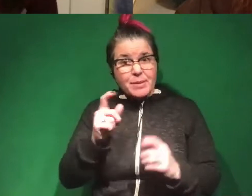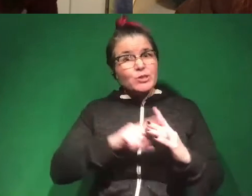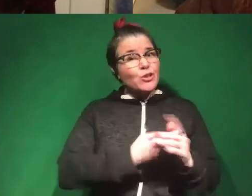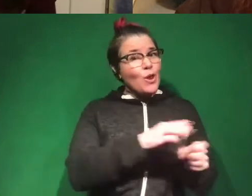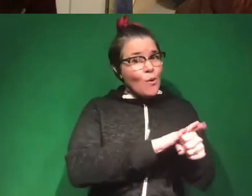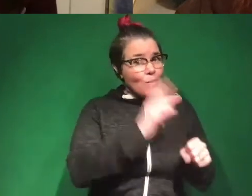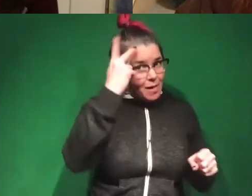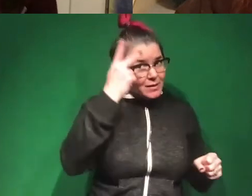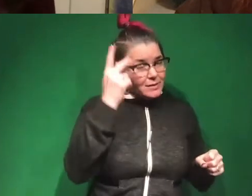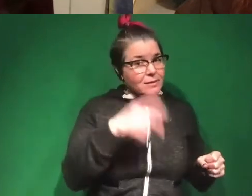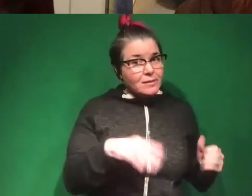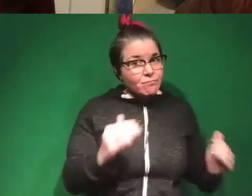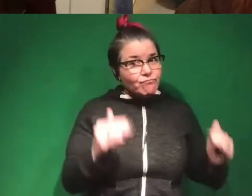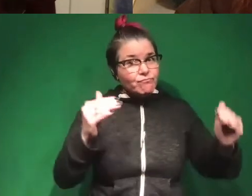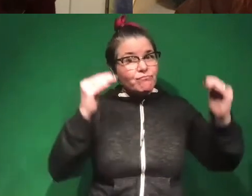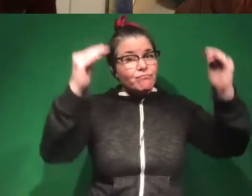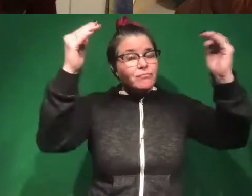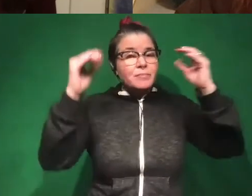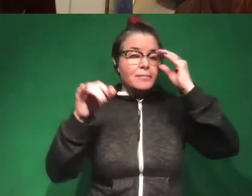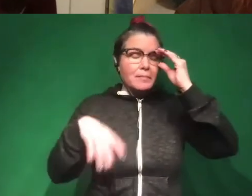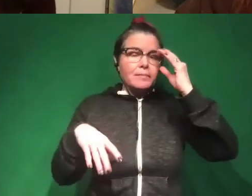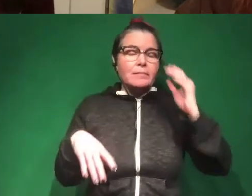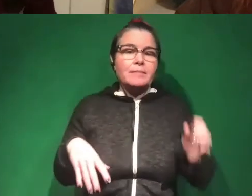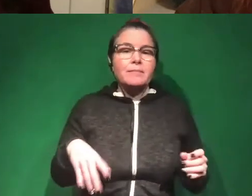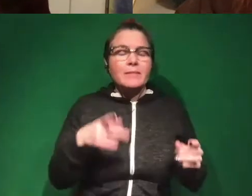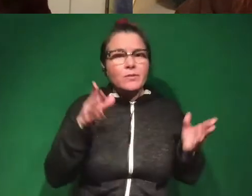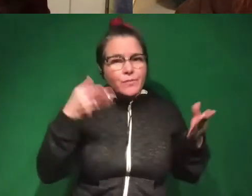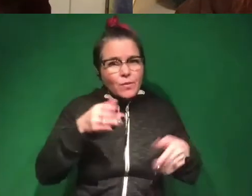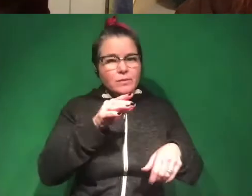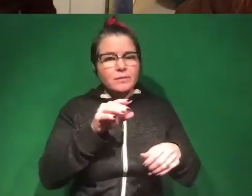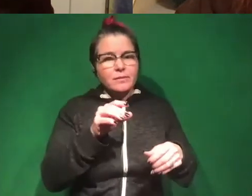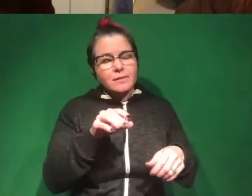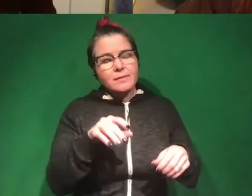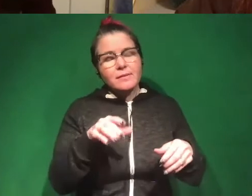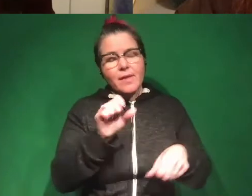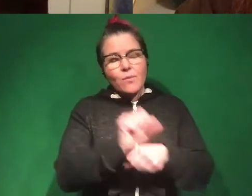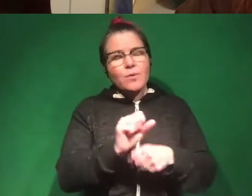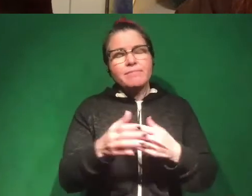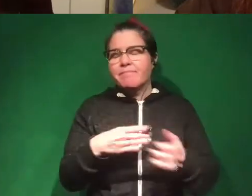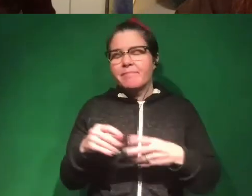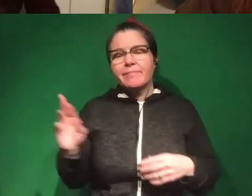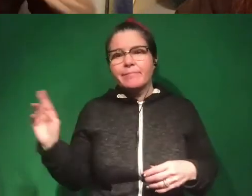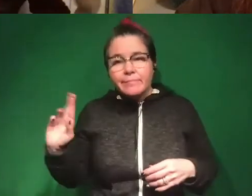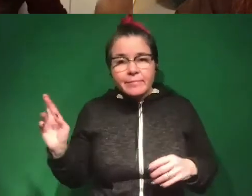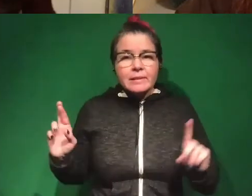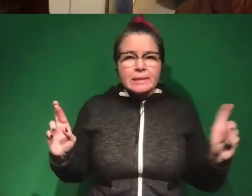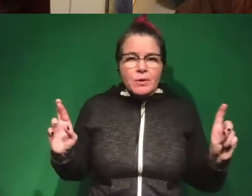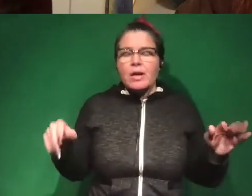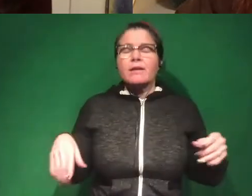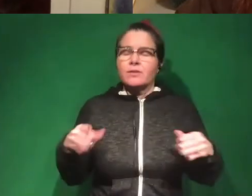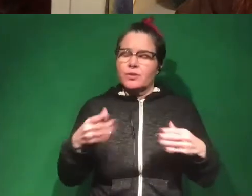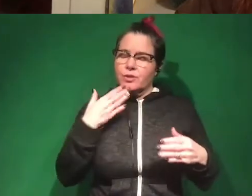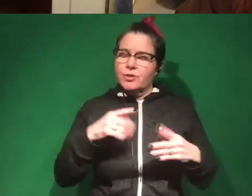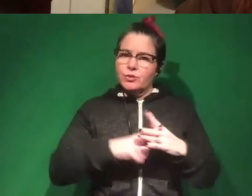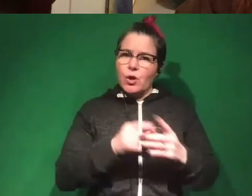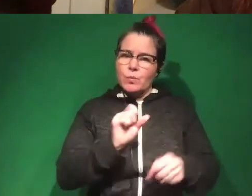local politics. So, so the pipeline really needs a lot of work. And again, whatever side of the aisle that you're on, uh, that's a good place to start